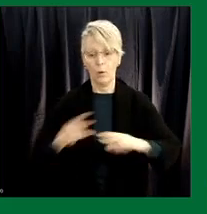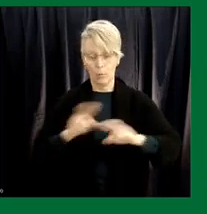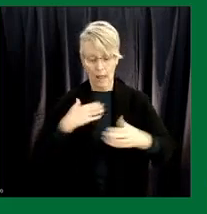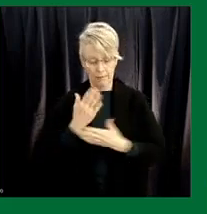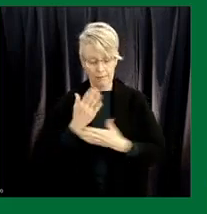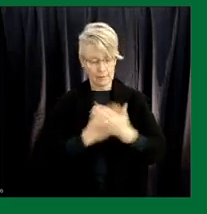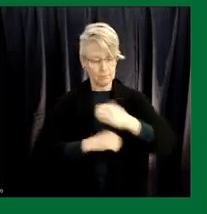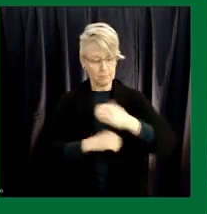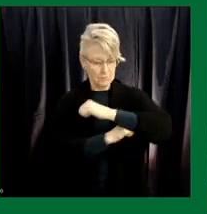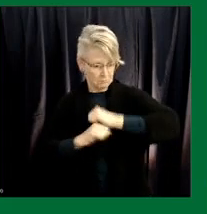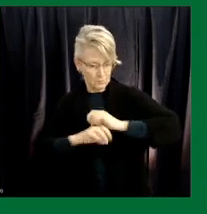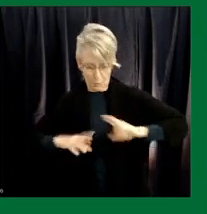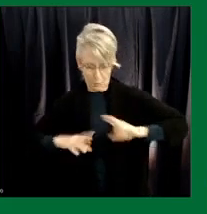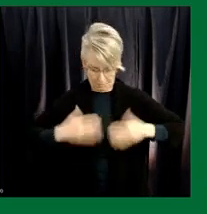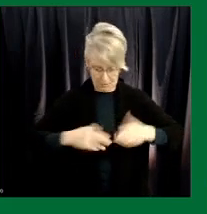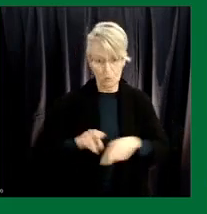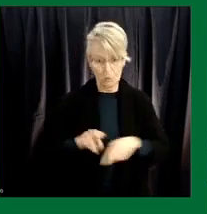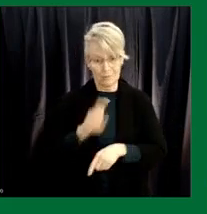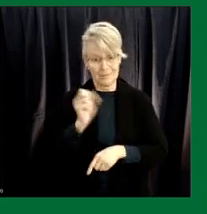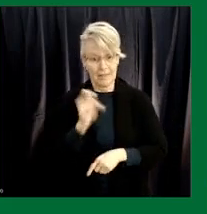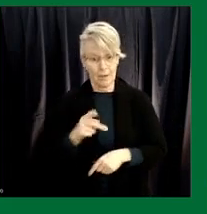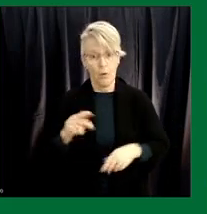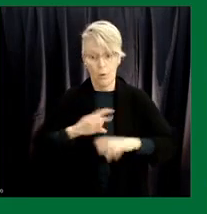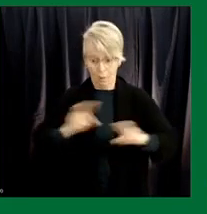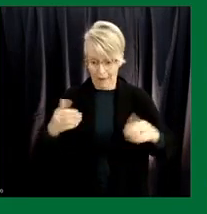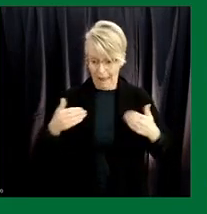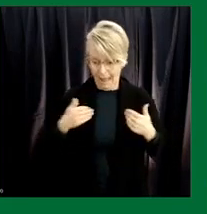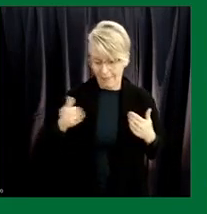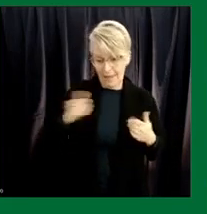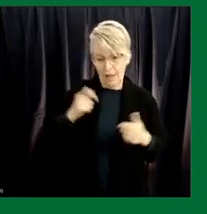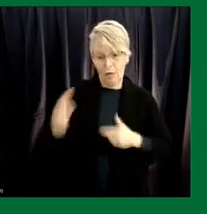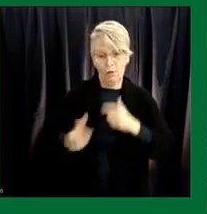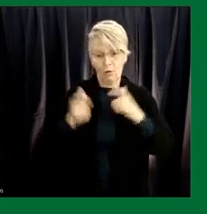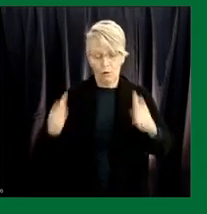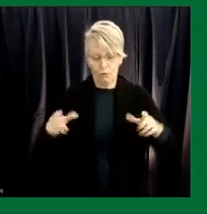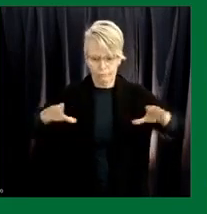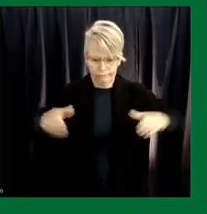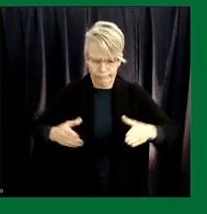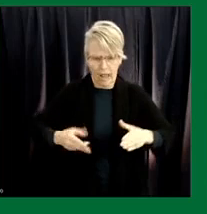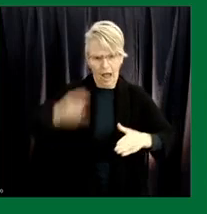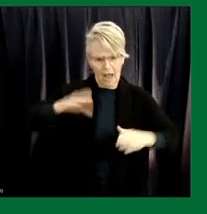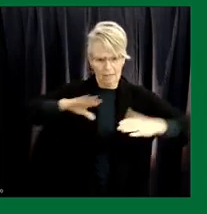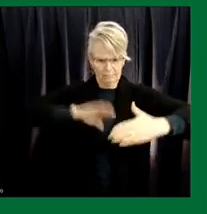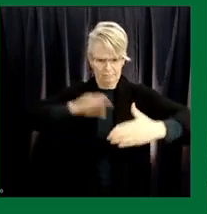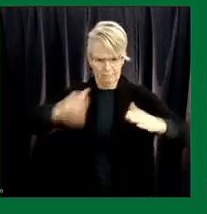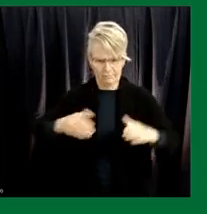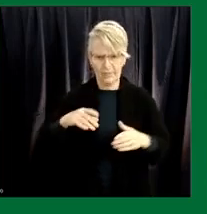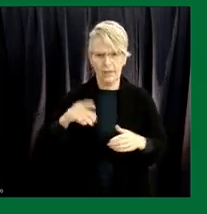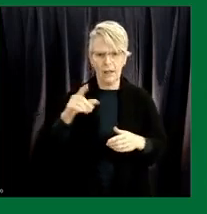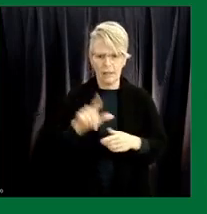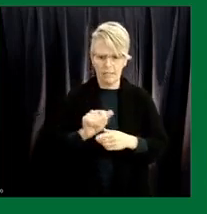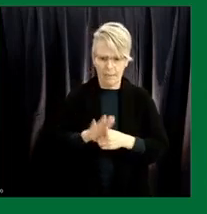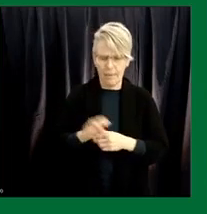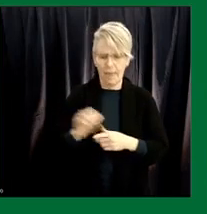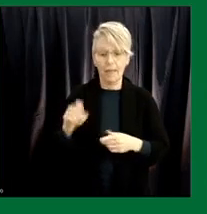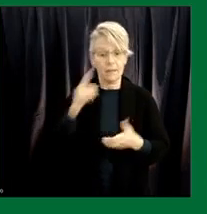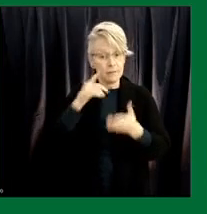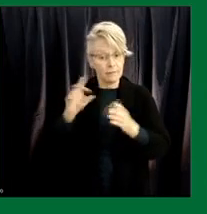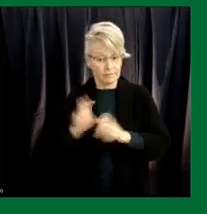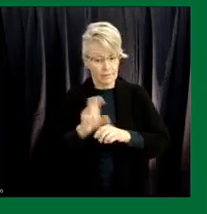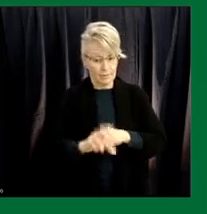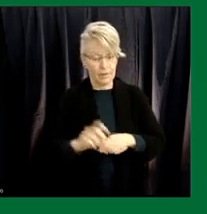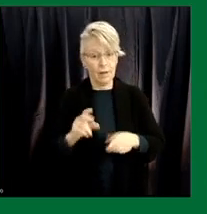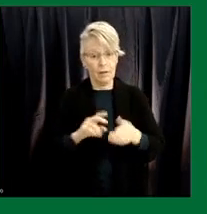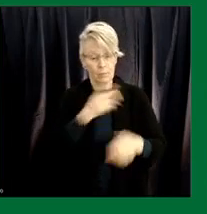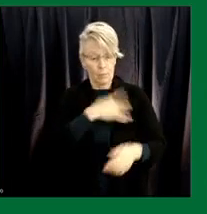Saskatchewan. We already operate Canada's largest high containment laboratory and with the investment of the province of Saskatchewan and